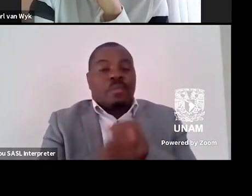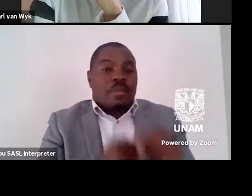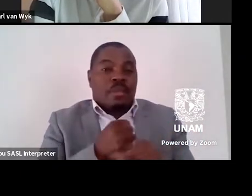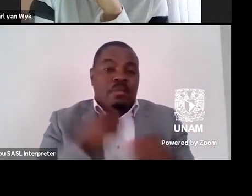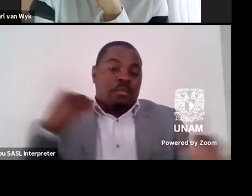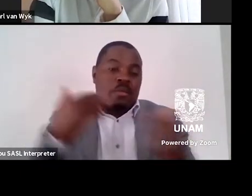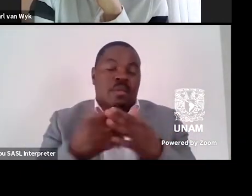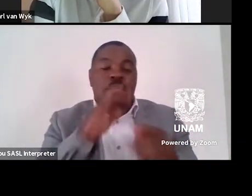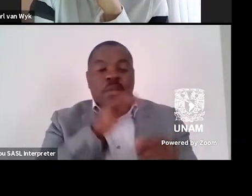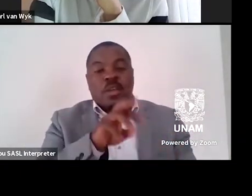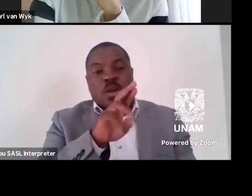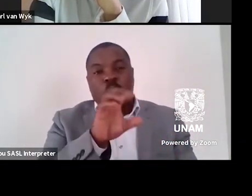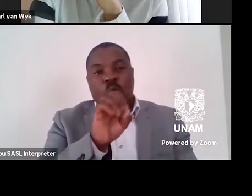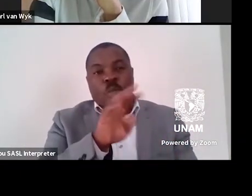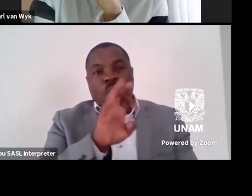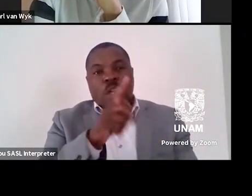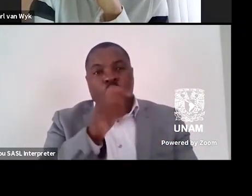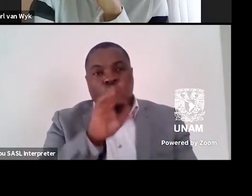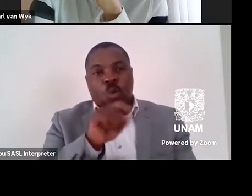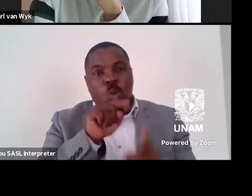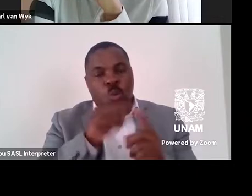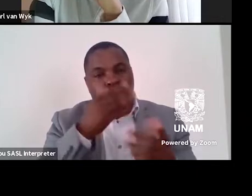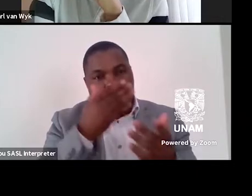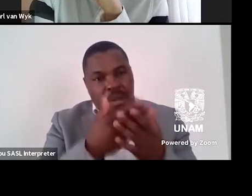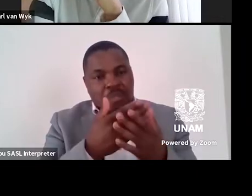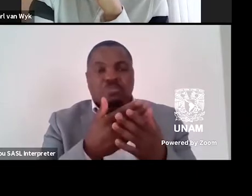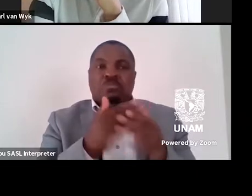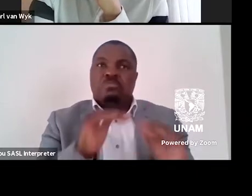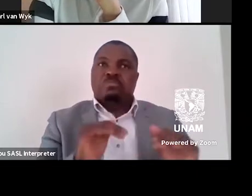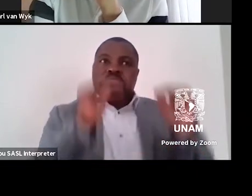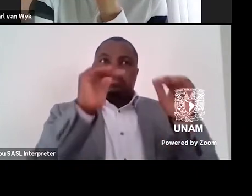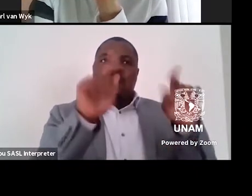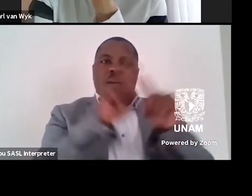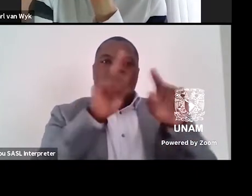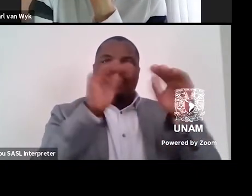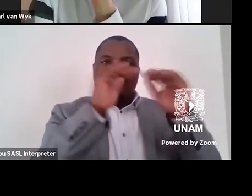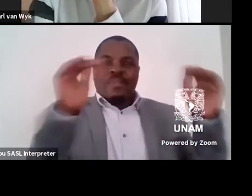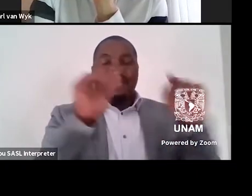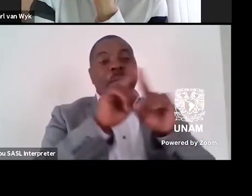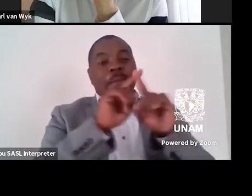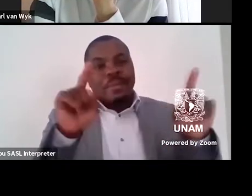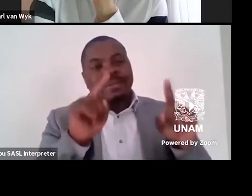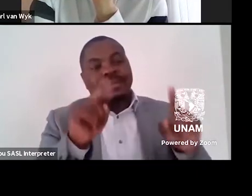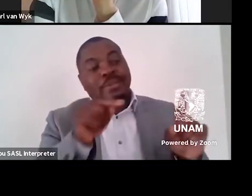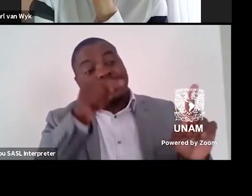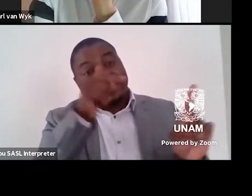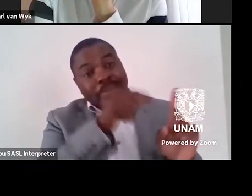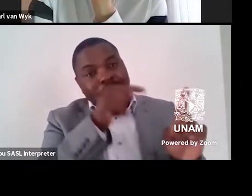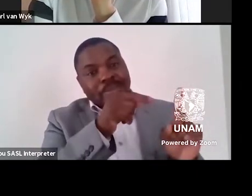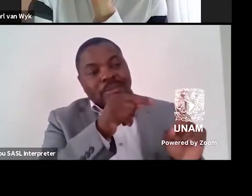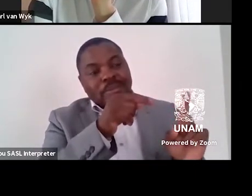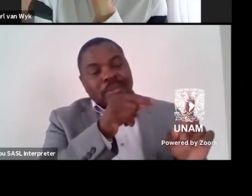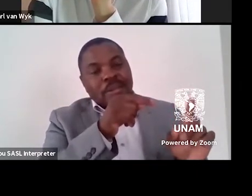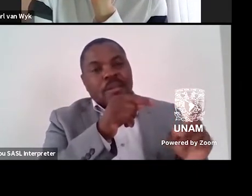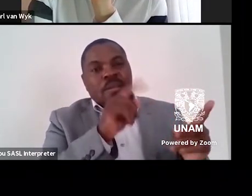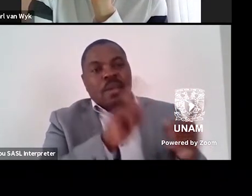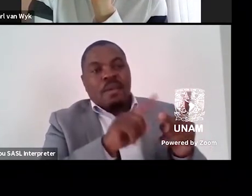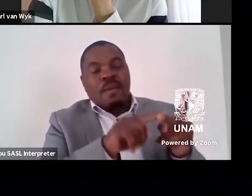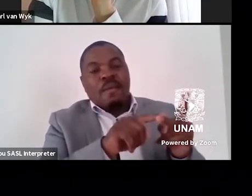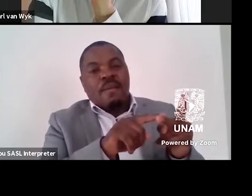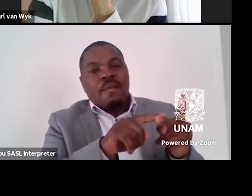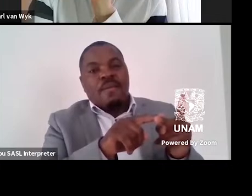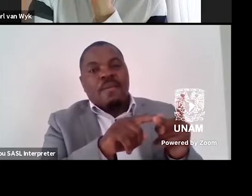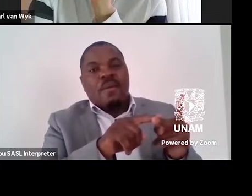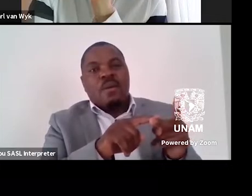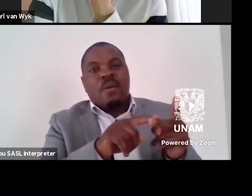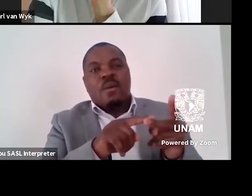Bolaño would step up to this level of prestige that win him possibly Mexican literature. After all, Bolaño